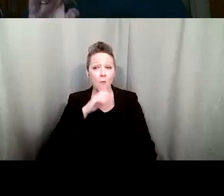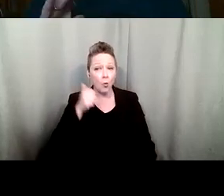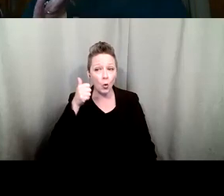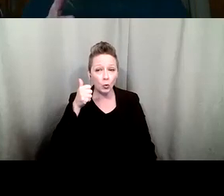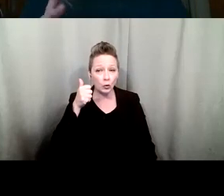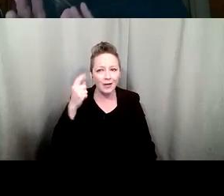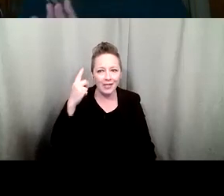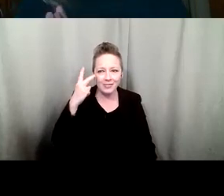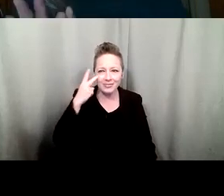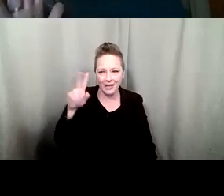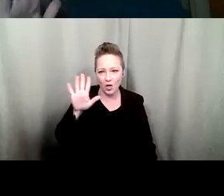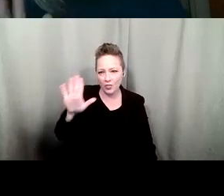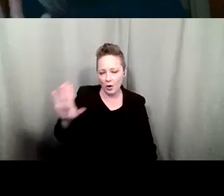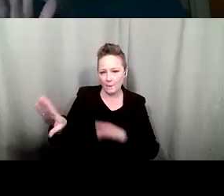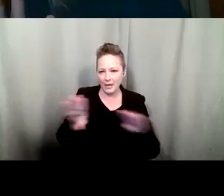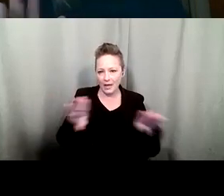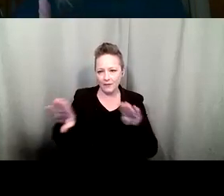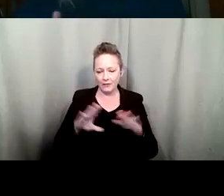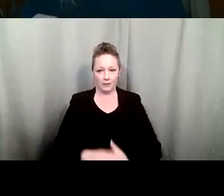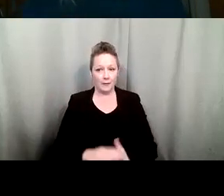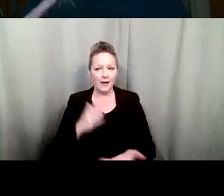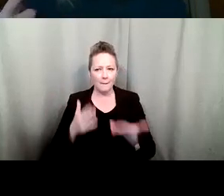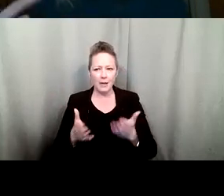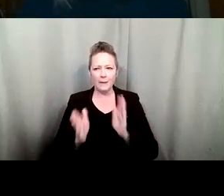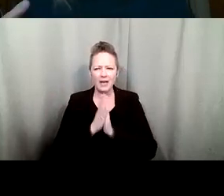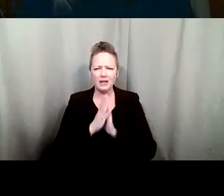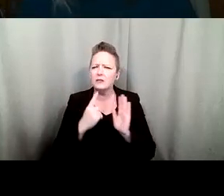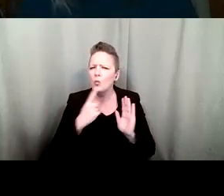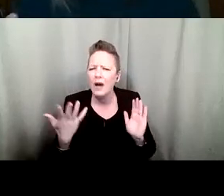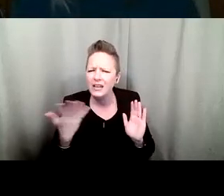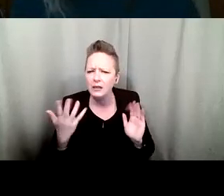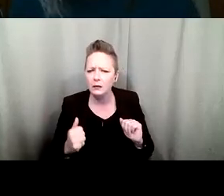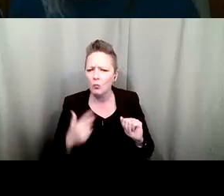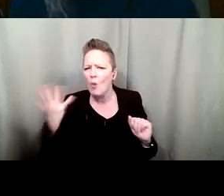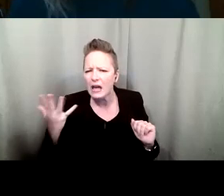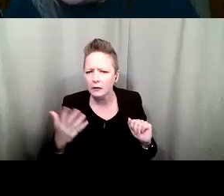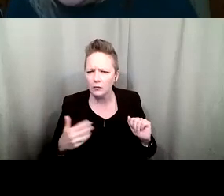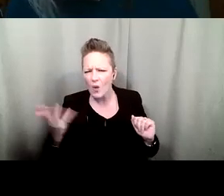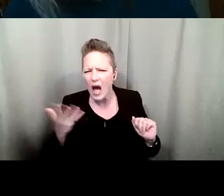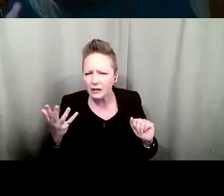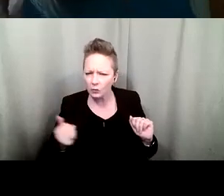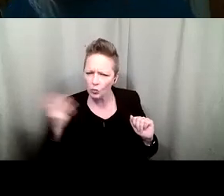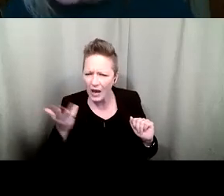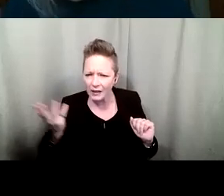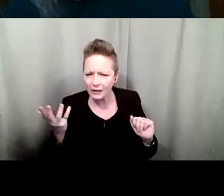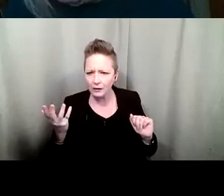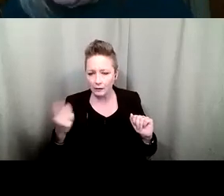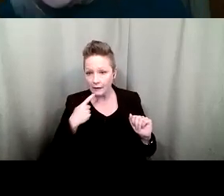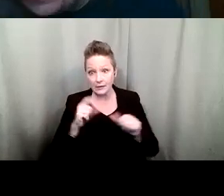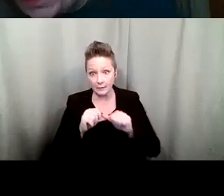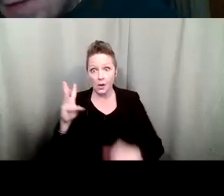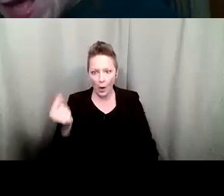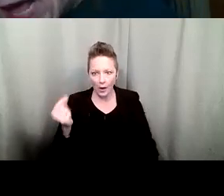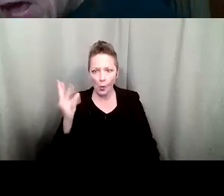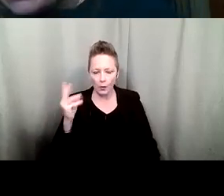what their behavior is like they may frequently ask people to treat what what what you say what what anybody keep saying what